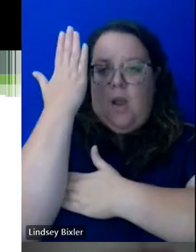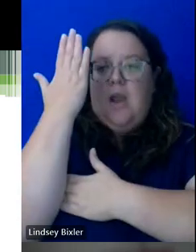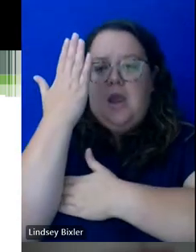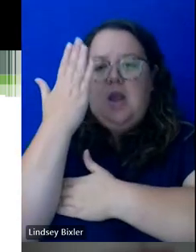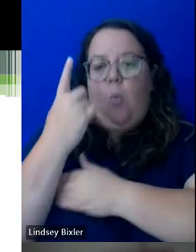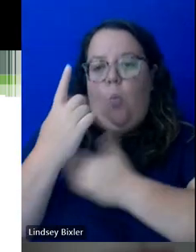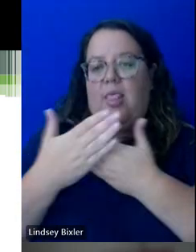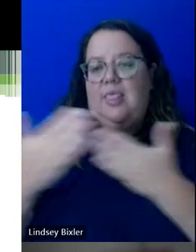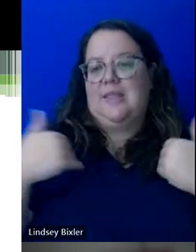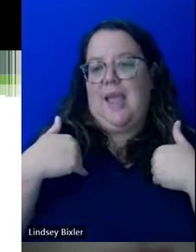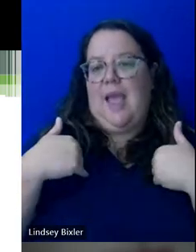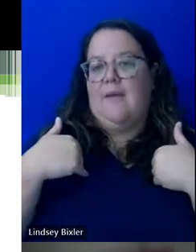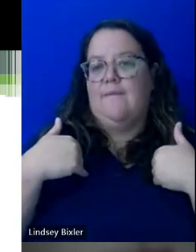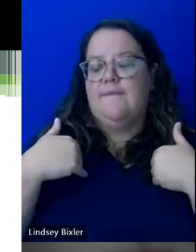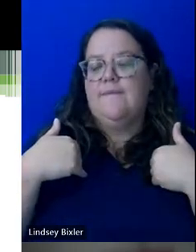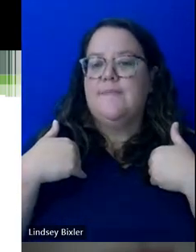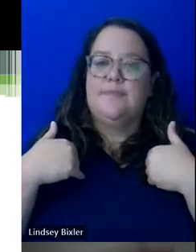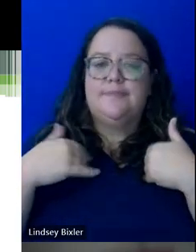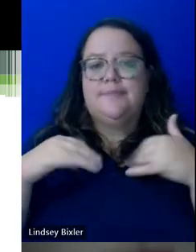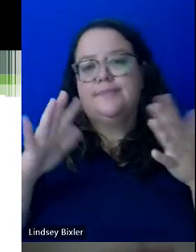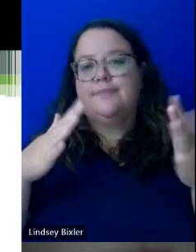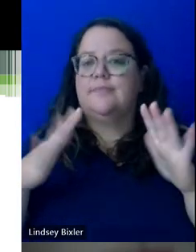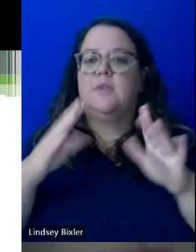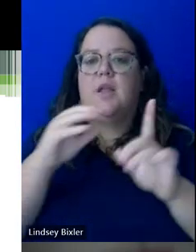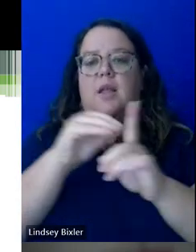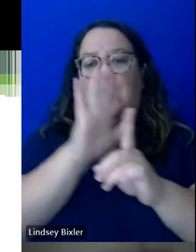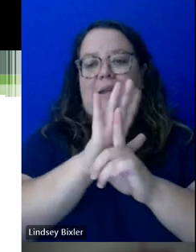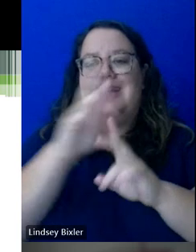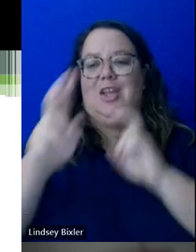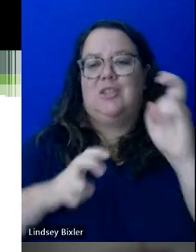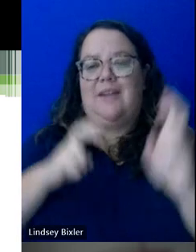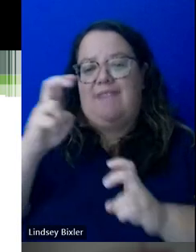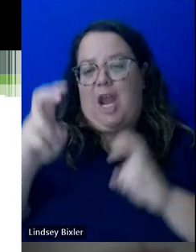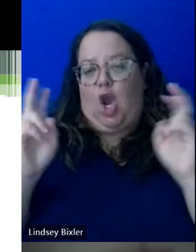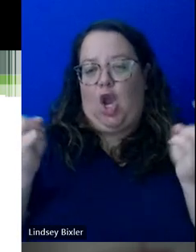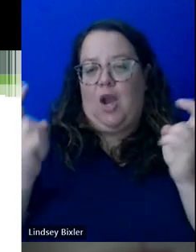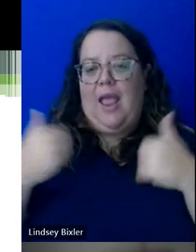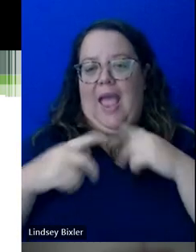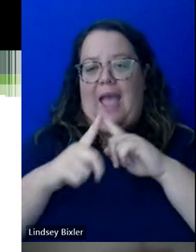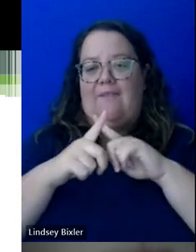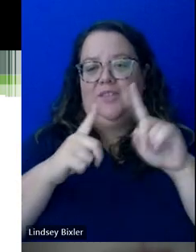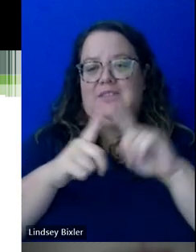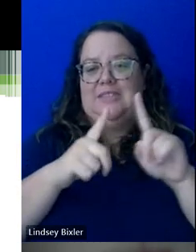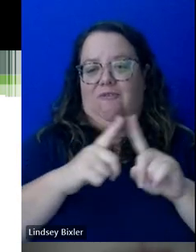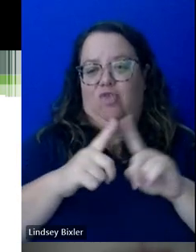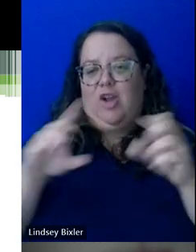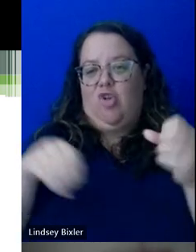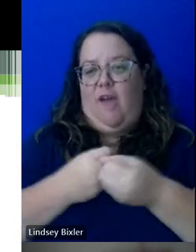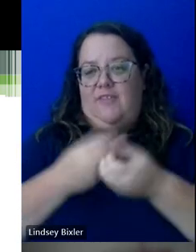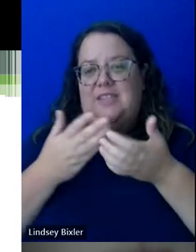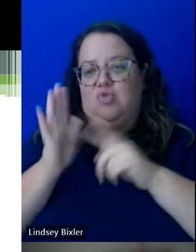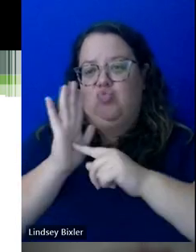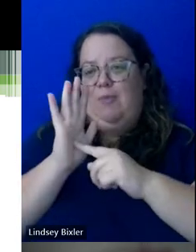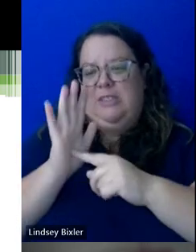they have is some kind of orientation fair that's got different offices that are represented and will be at that one as well.